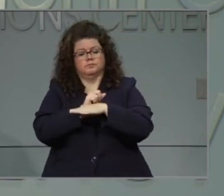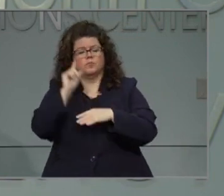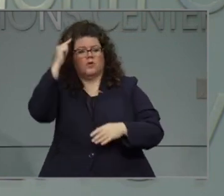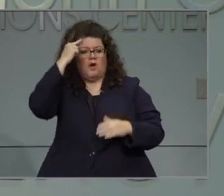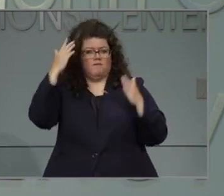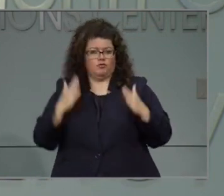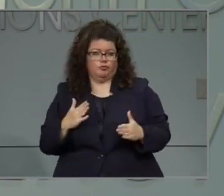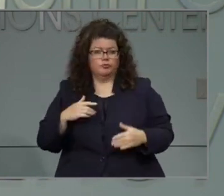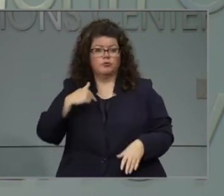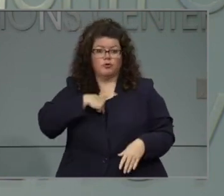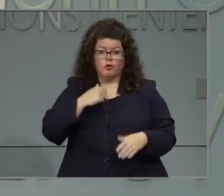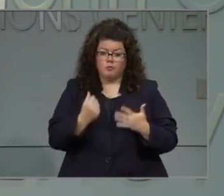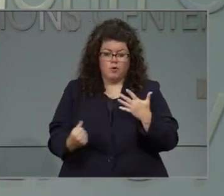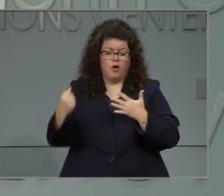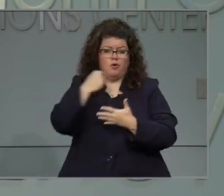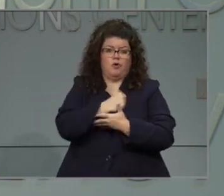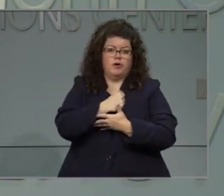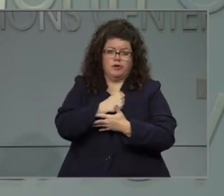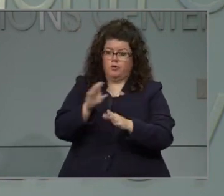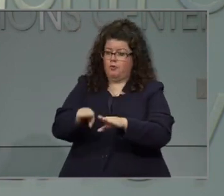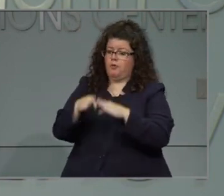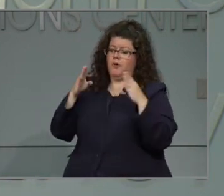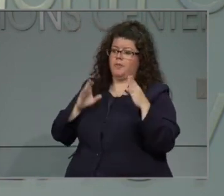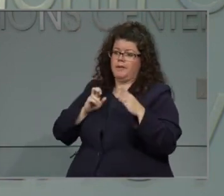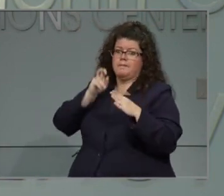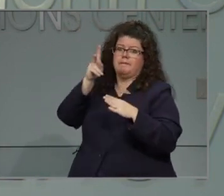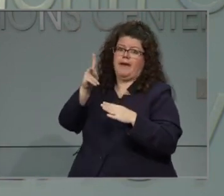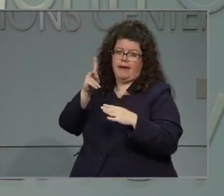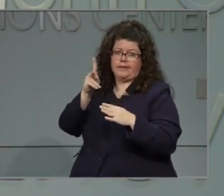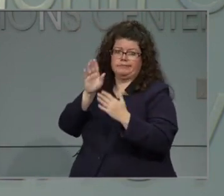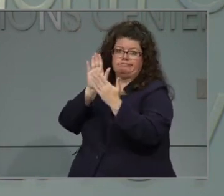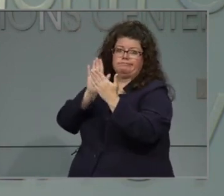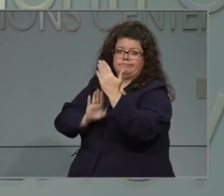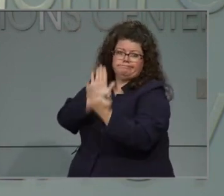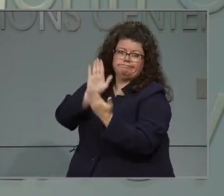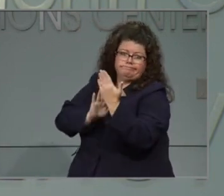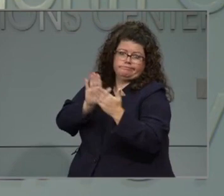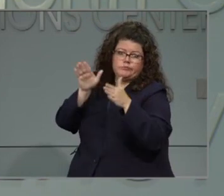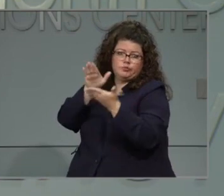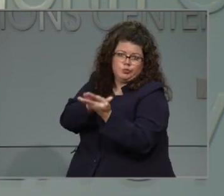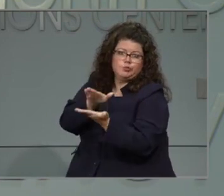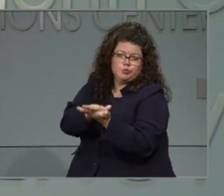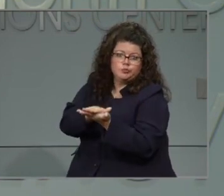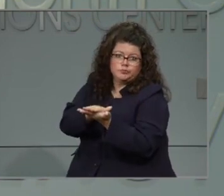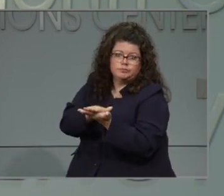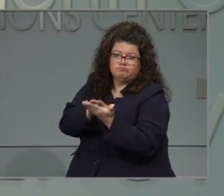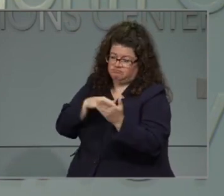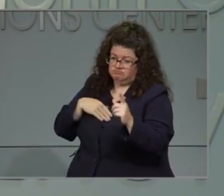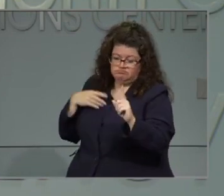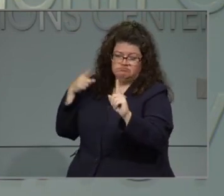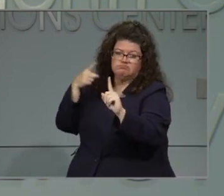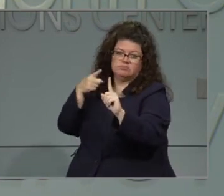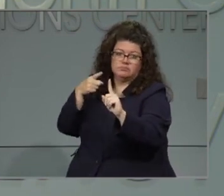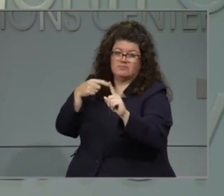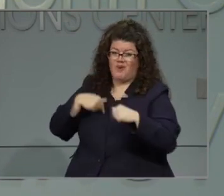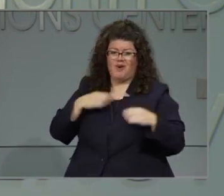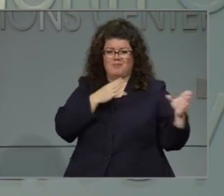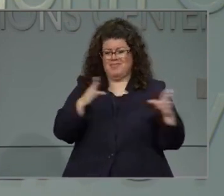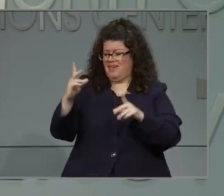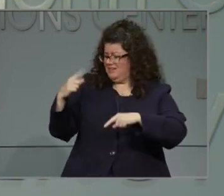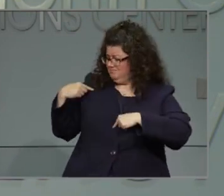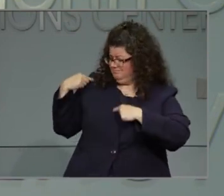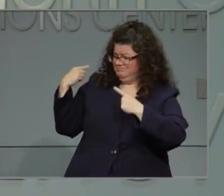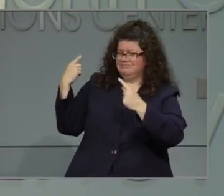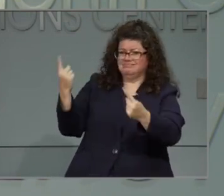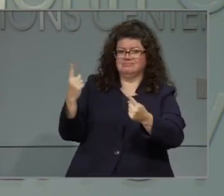We know the great benefits of in-person learning. So this has been our plan. As our metrics